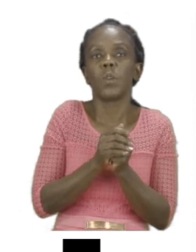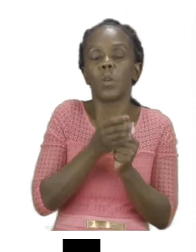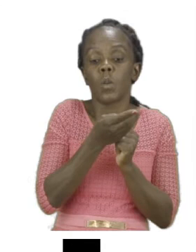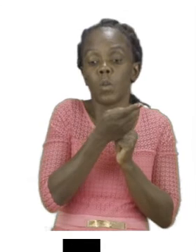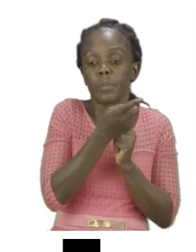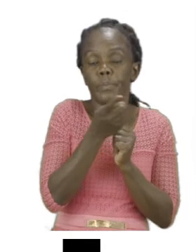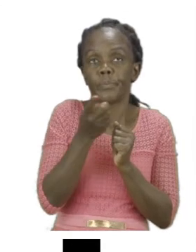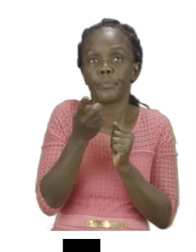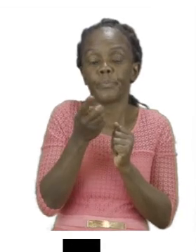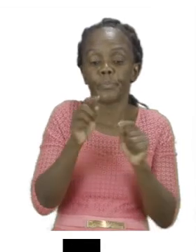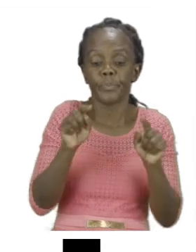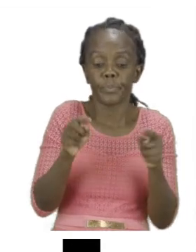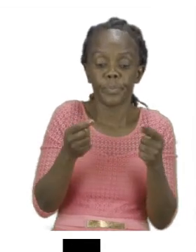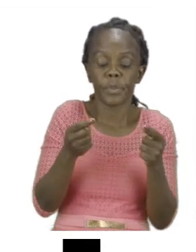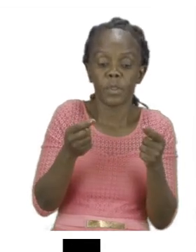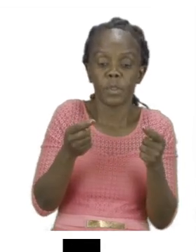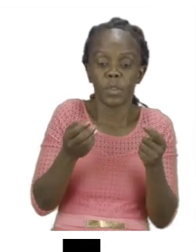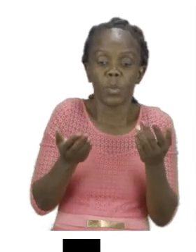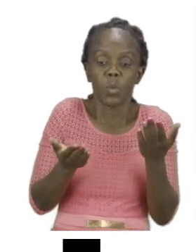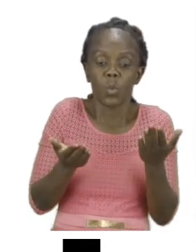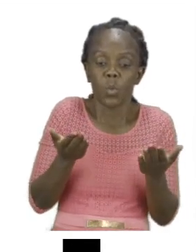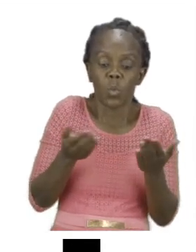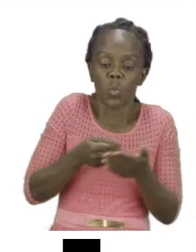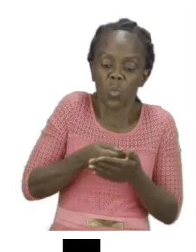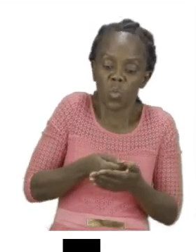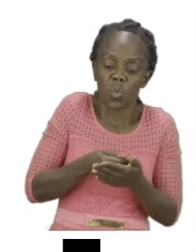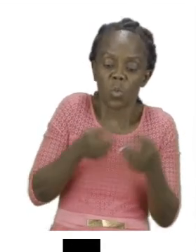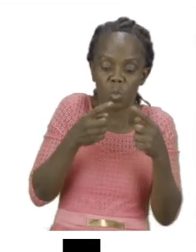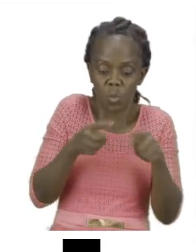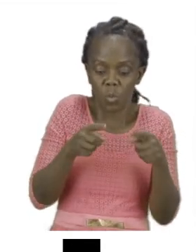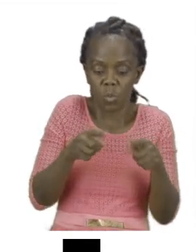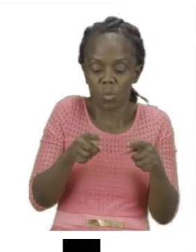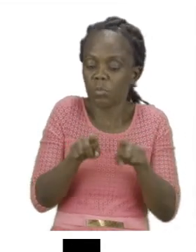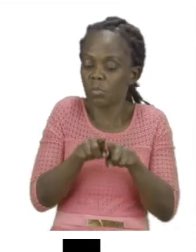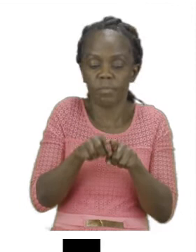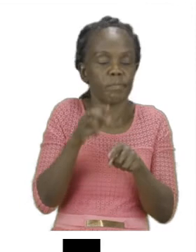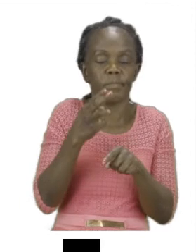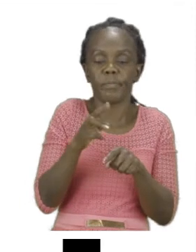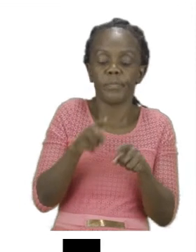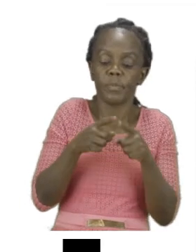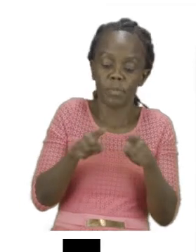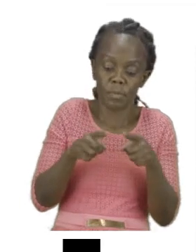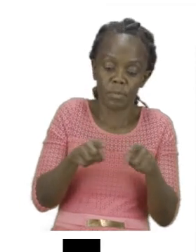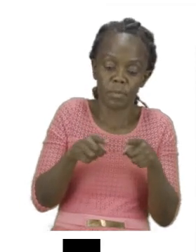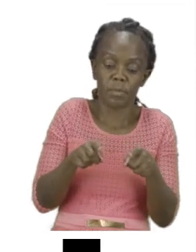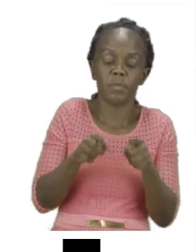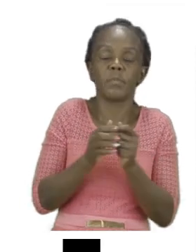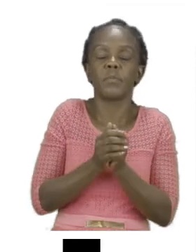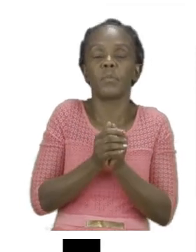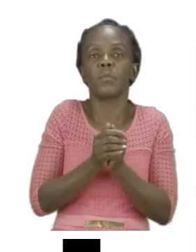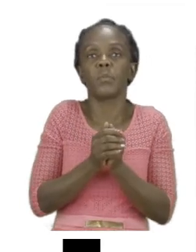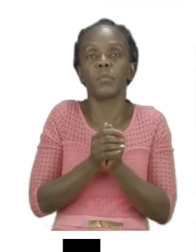to color the heaviest with a red crayon. And then after